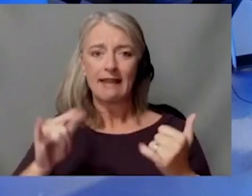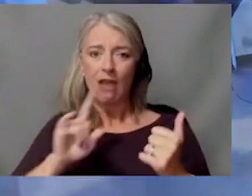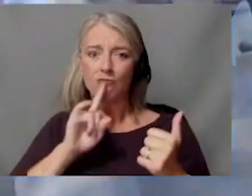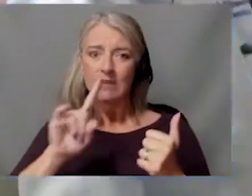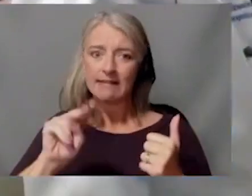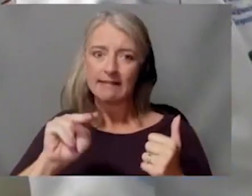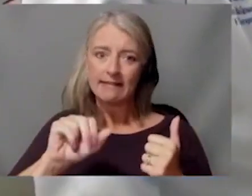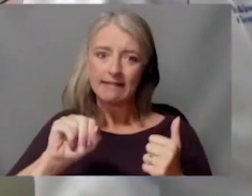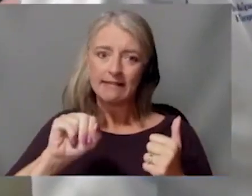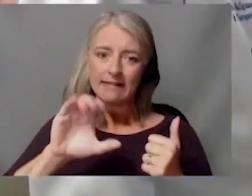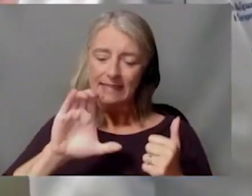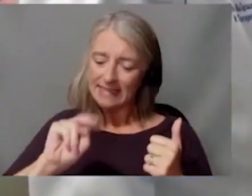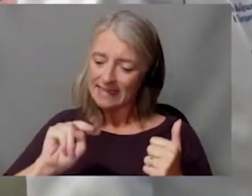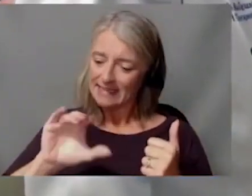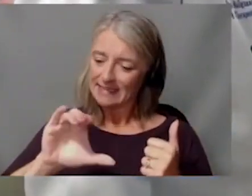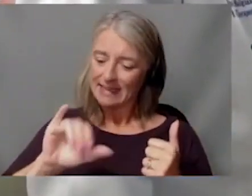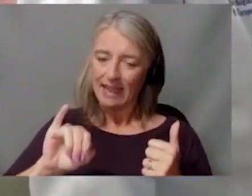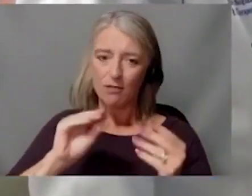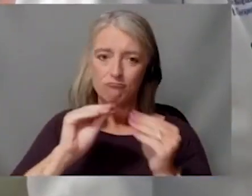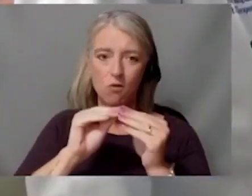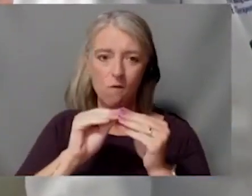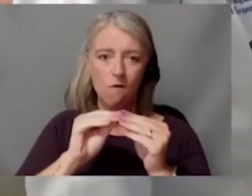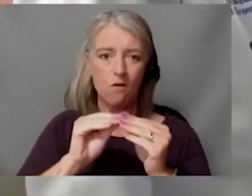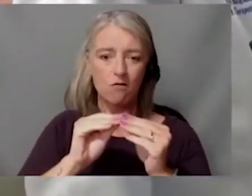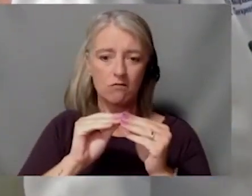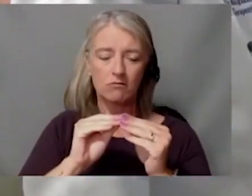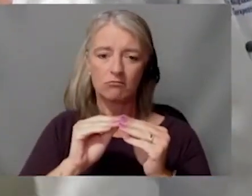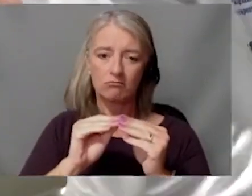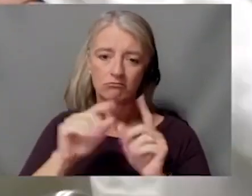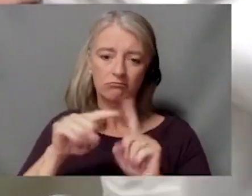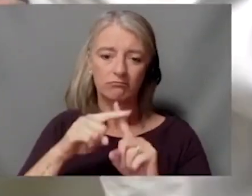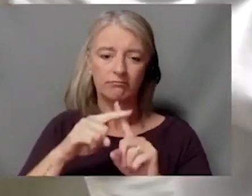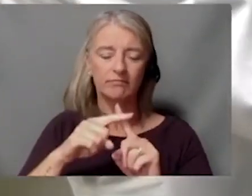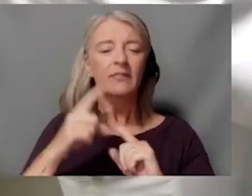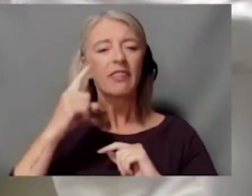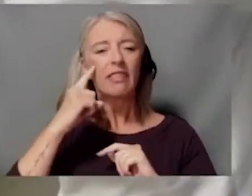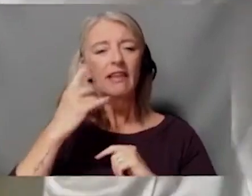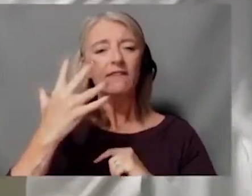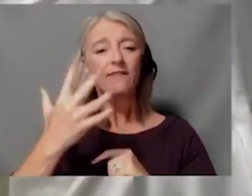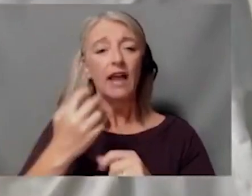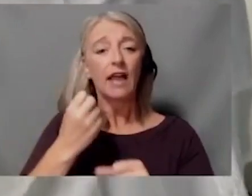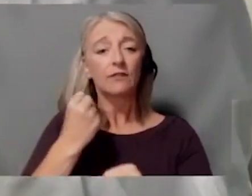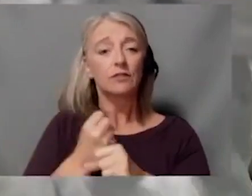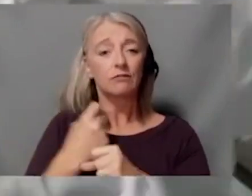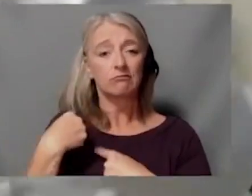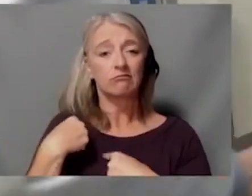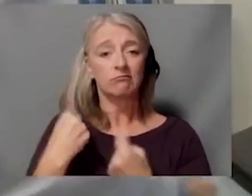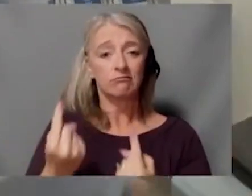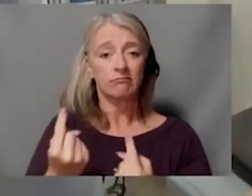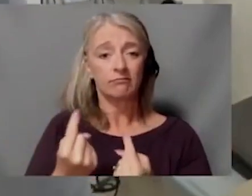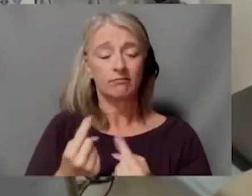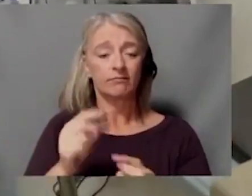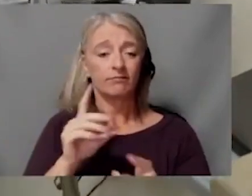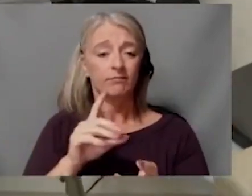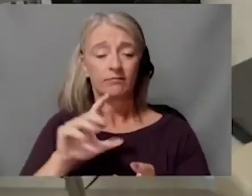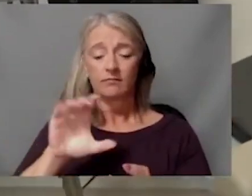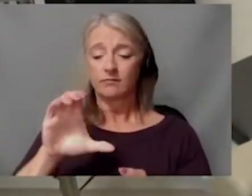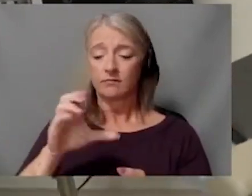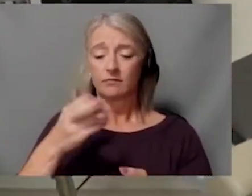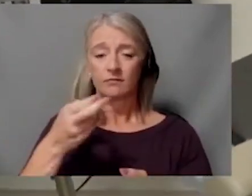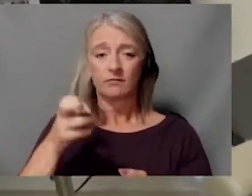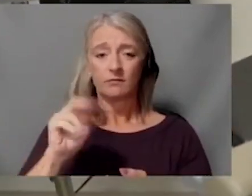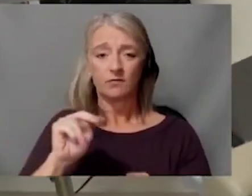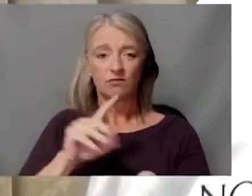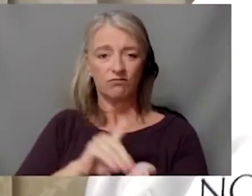Well, even in the last five years, if you think about some of the treatments they have for our patients and Dr. Chen can speak to radiation therapy and